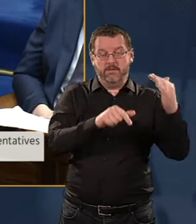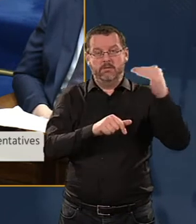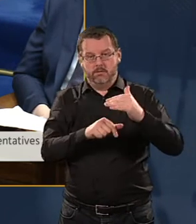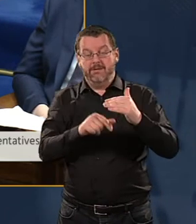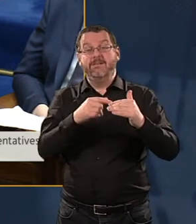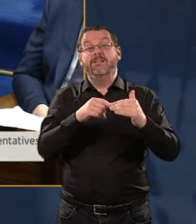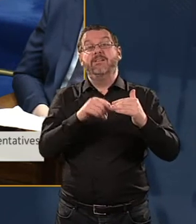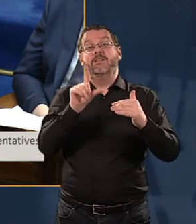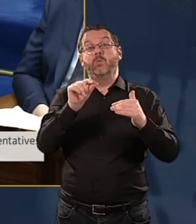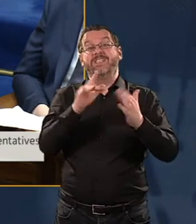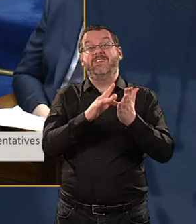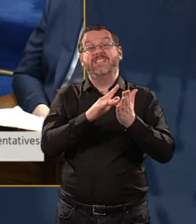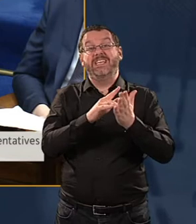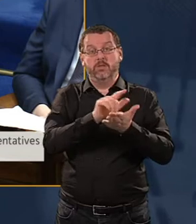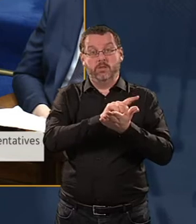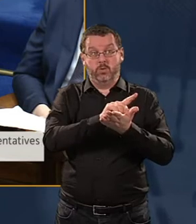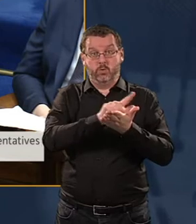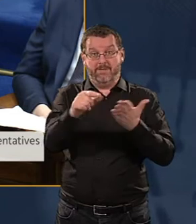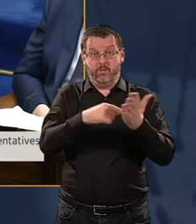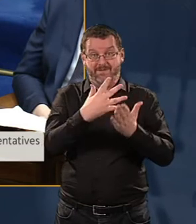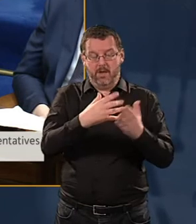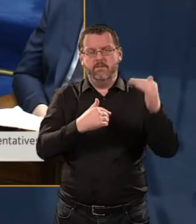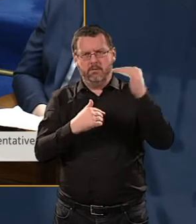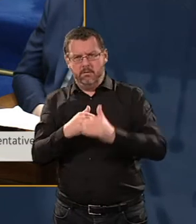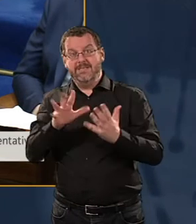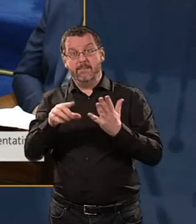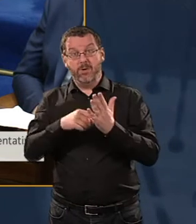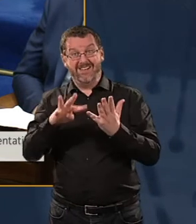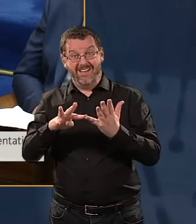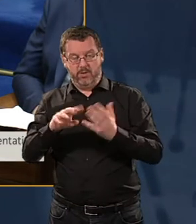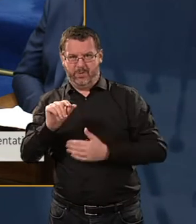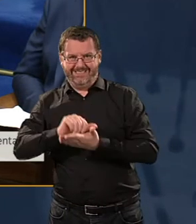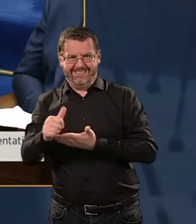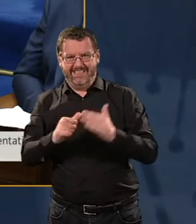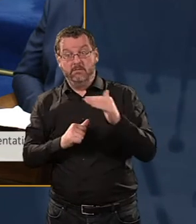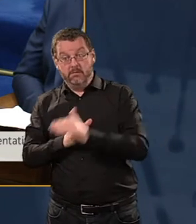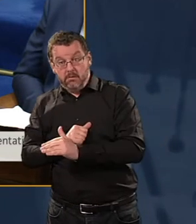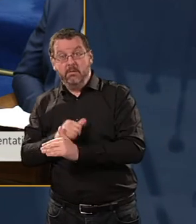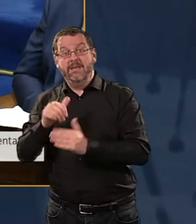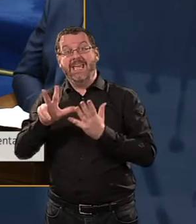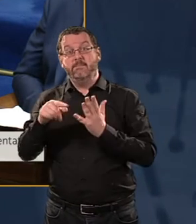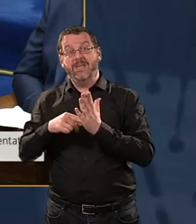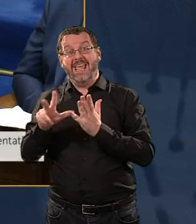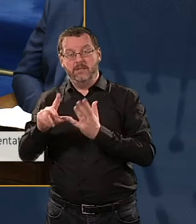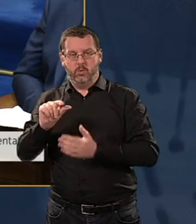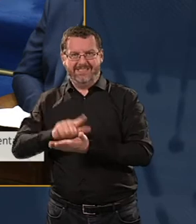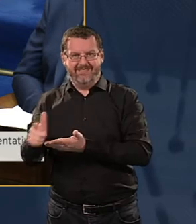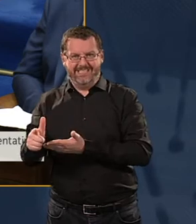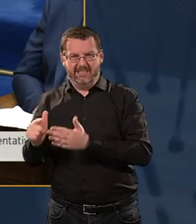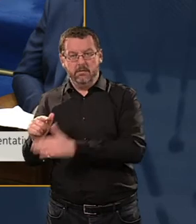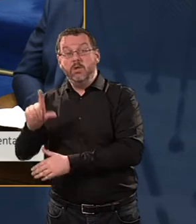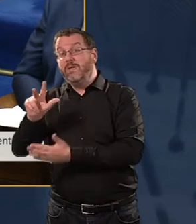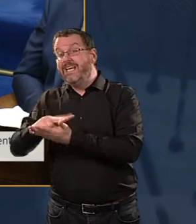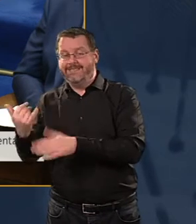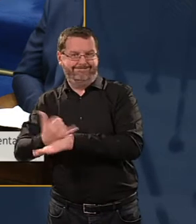11.5% in 2015, fell to 10.9% in 2016, fell to 8.8% in 2017, and we